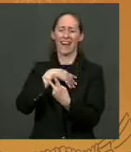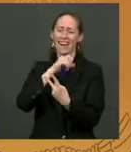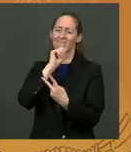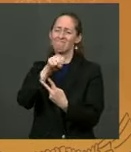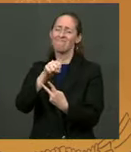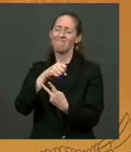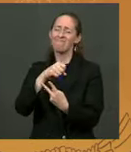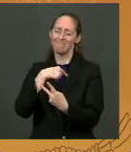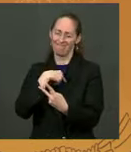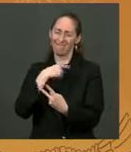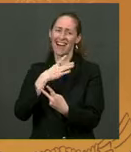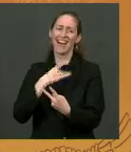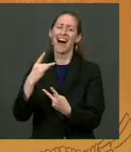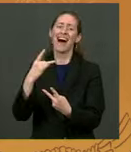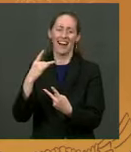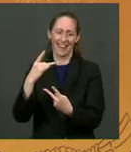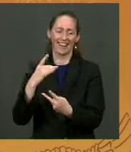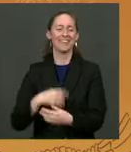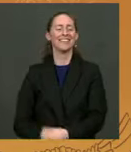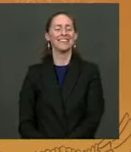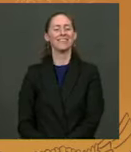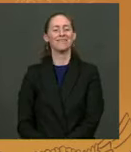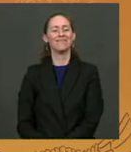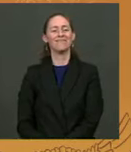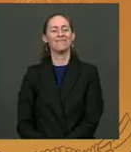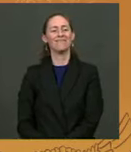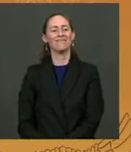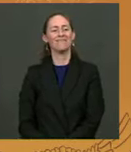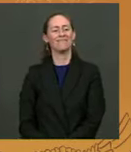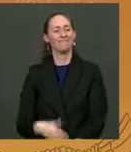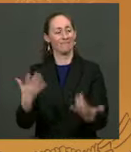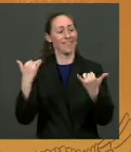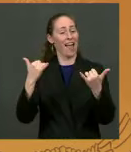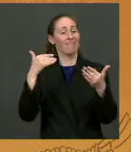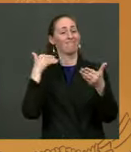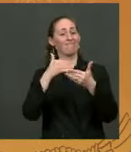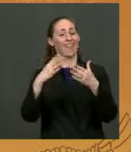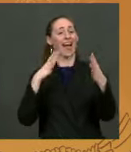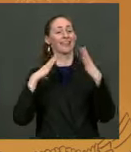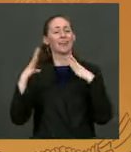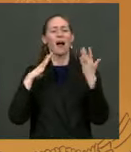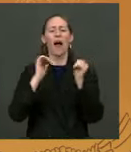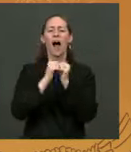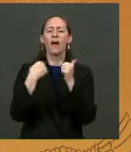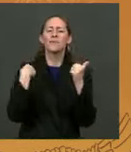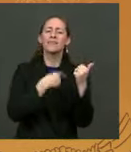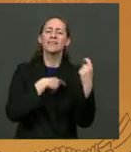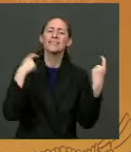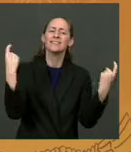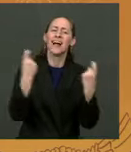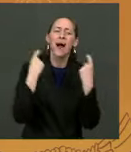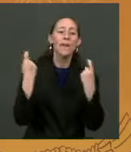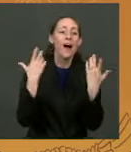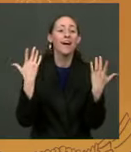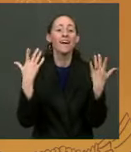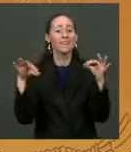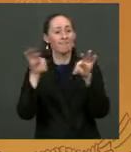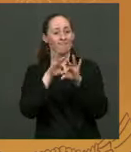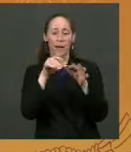better help celebrate the holiday in which they break the bread for two turkeys named Peanut Butter and Jelly.